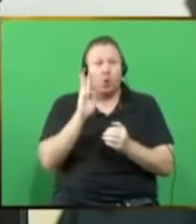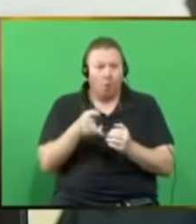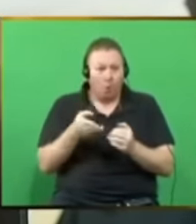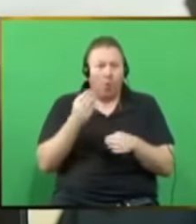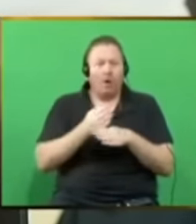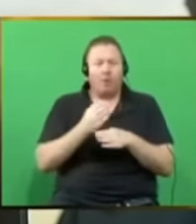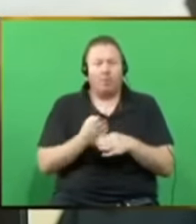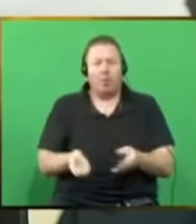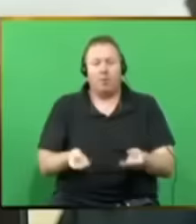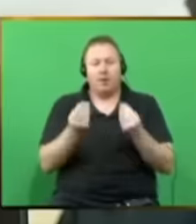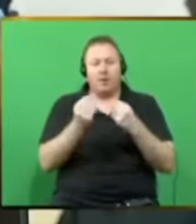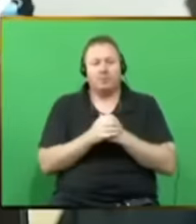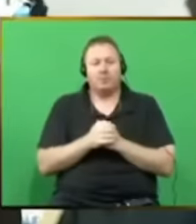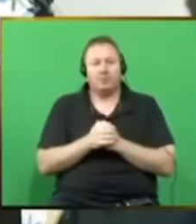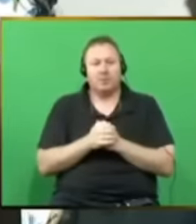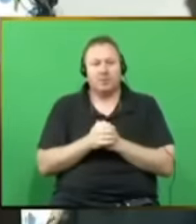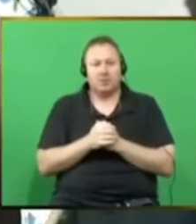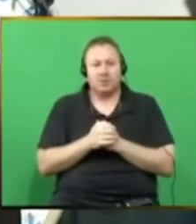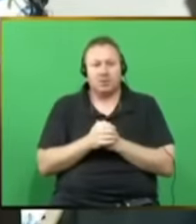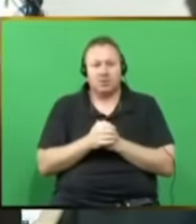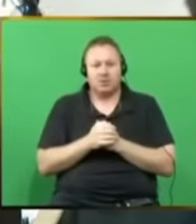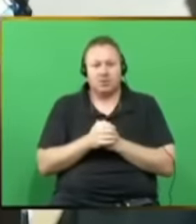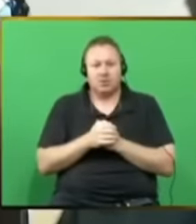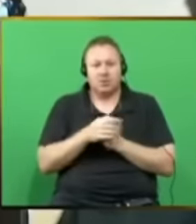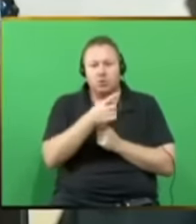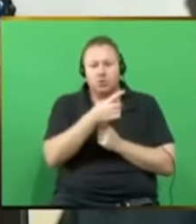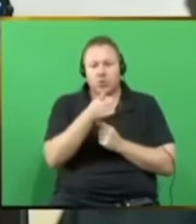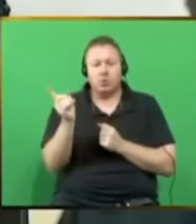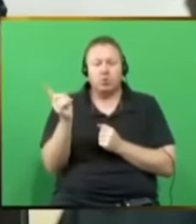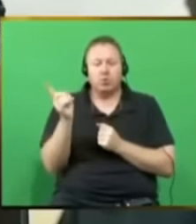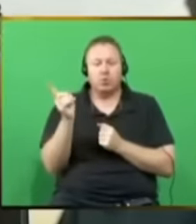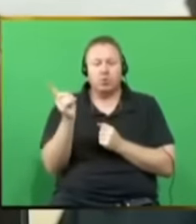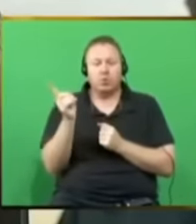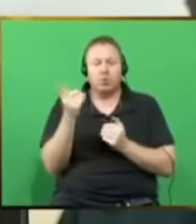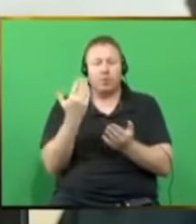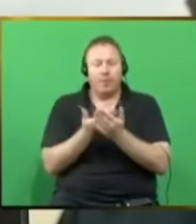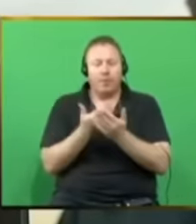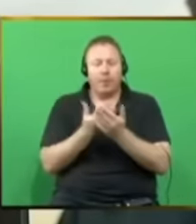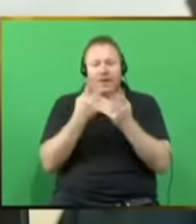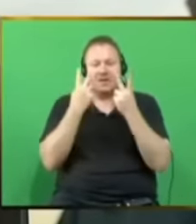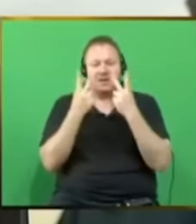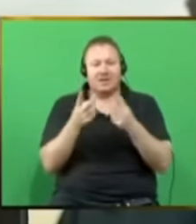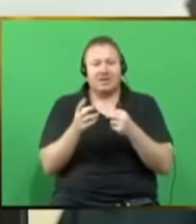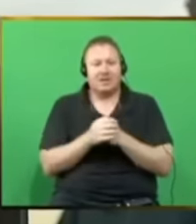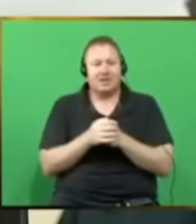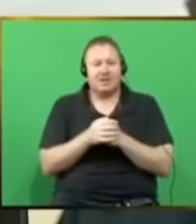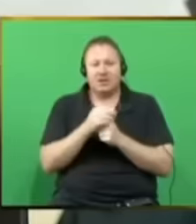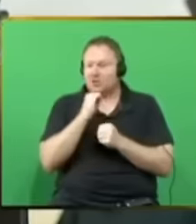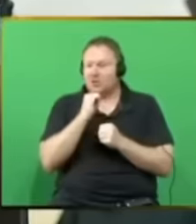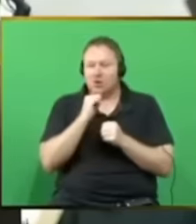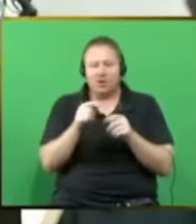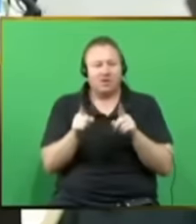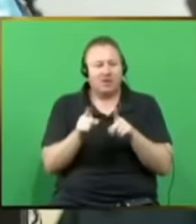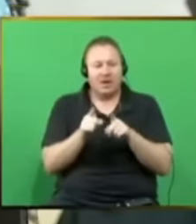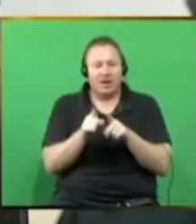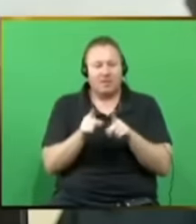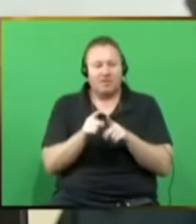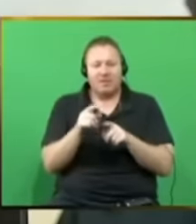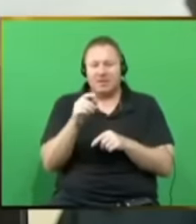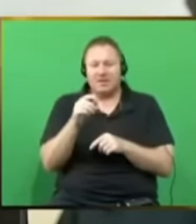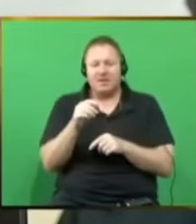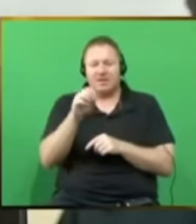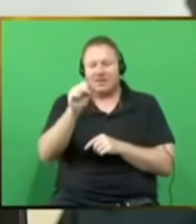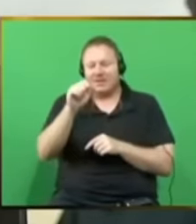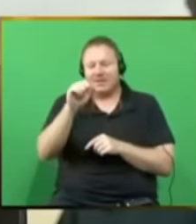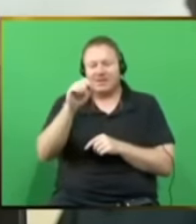employed. I want to assure you that we, unlike the Honourable Sylvia Lucas, will not tell you that